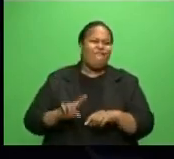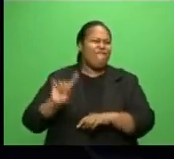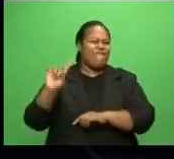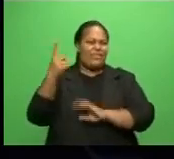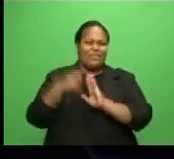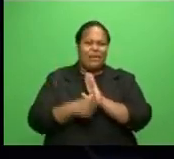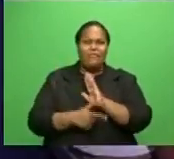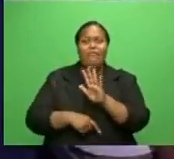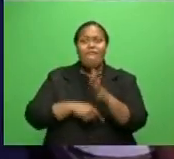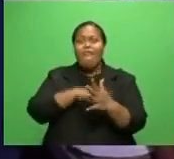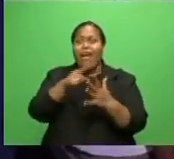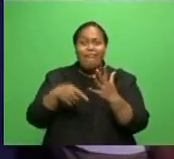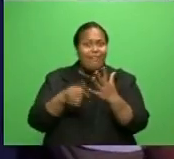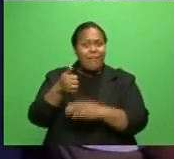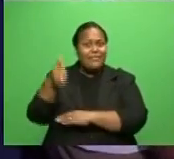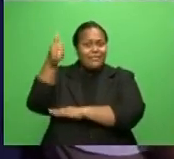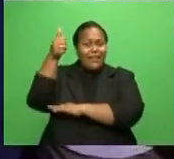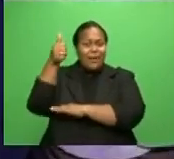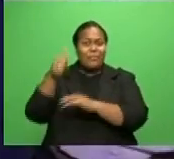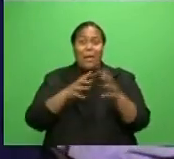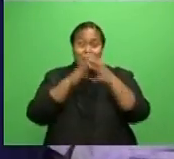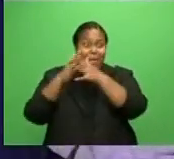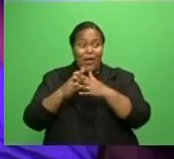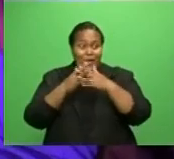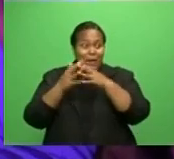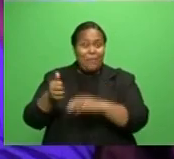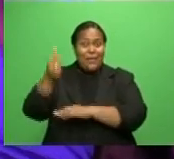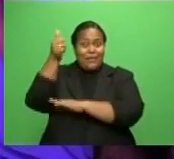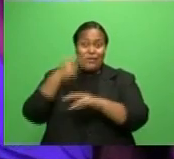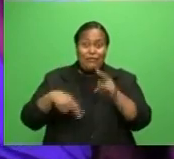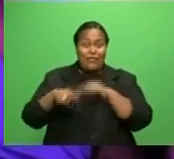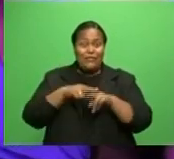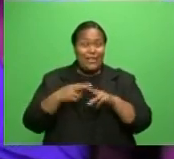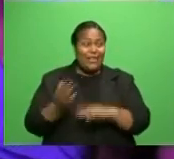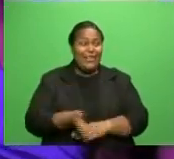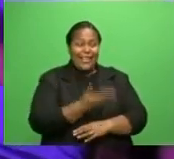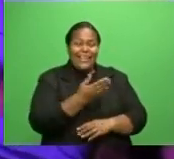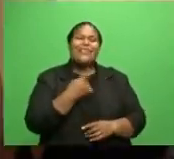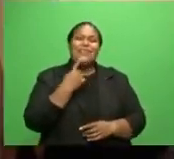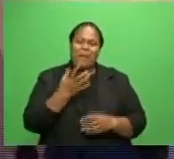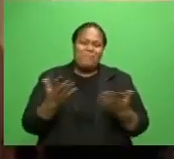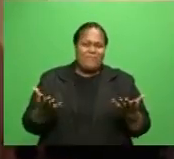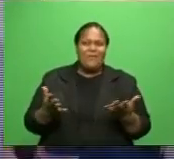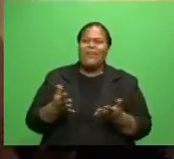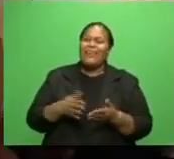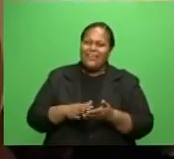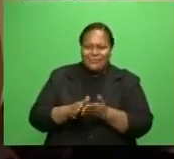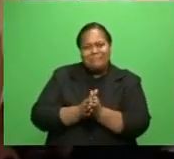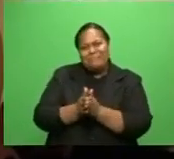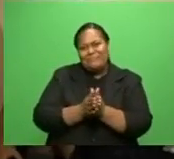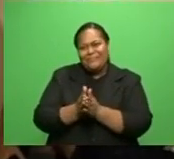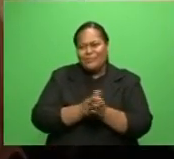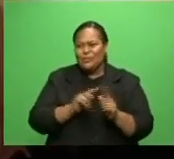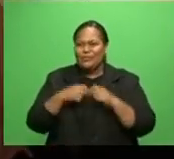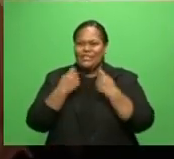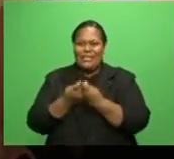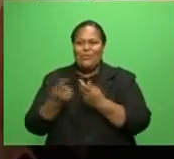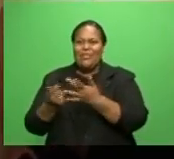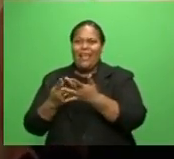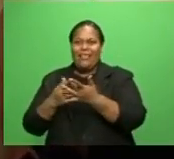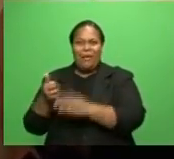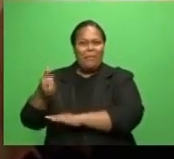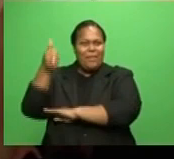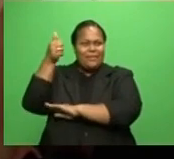five of you. U.S. Ambassador to Fiji Joseph Sela says it was a delight to team up with other ambassadors. And we as